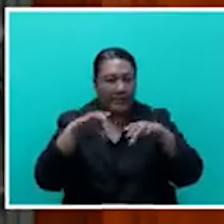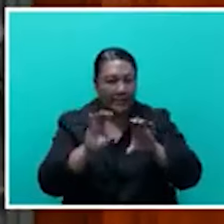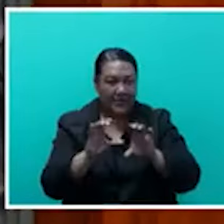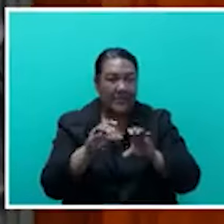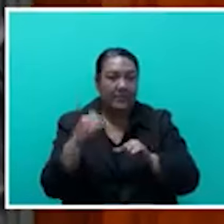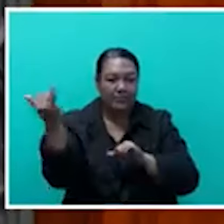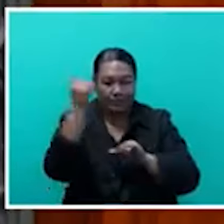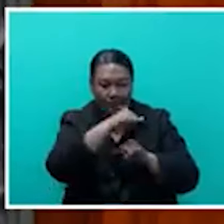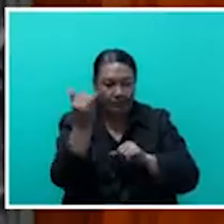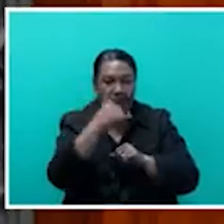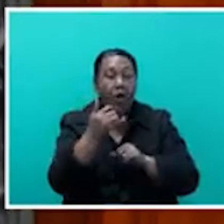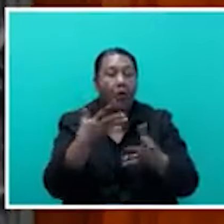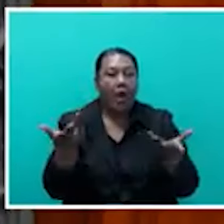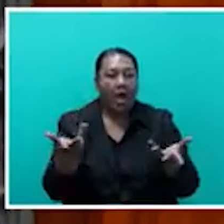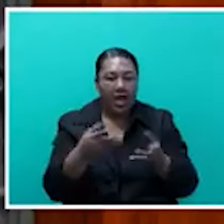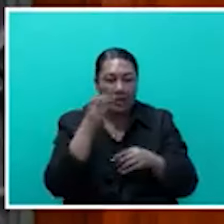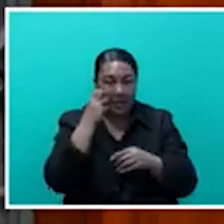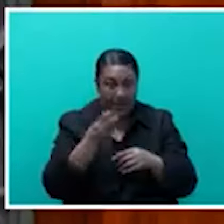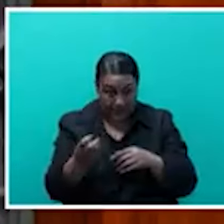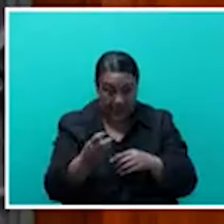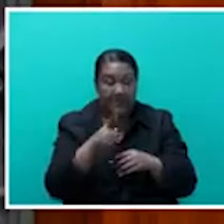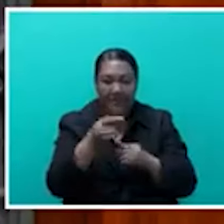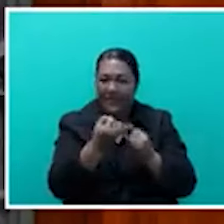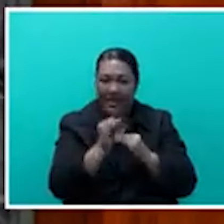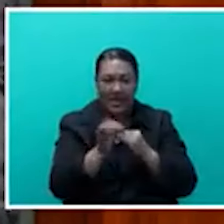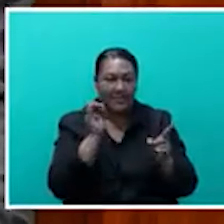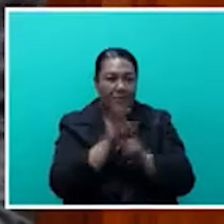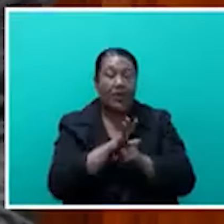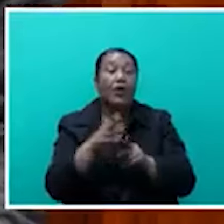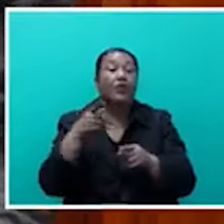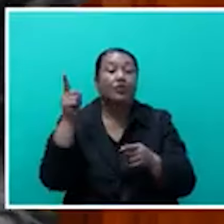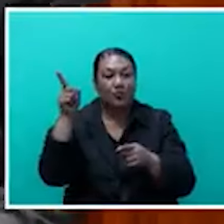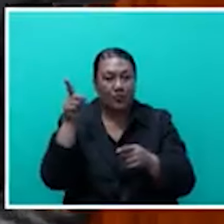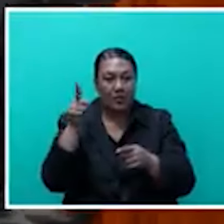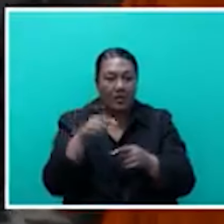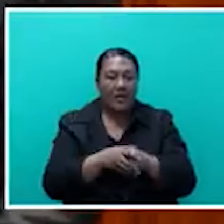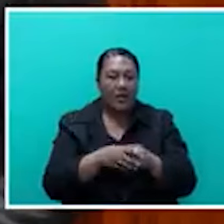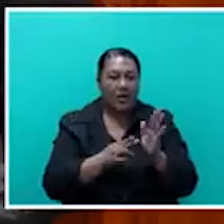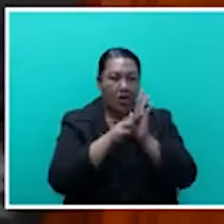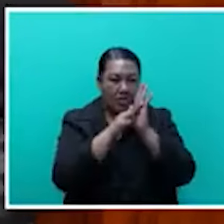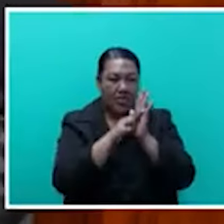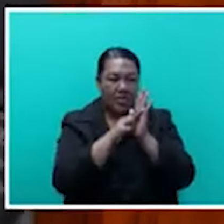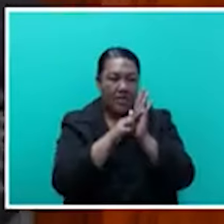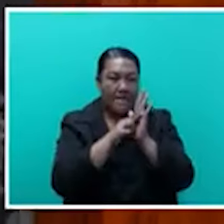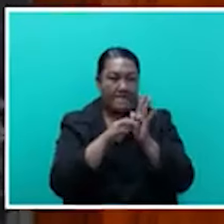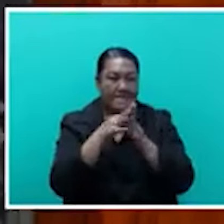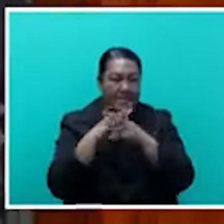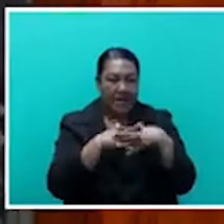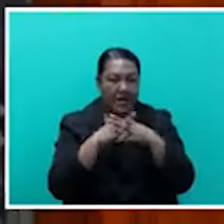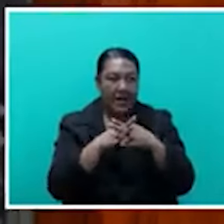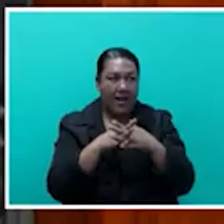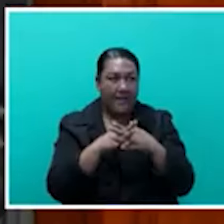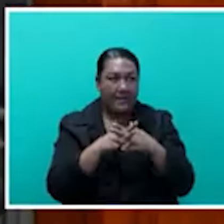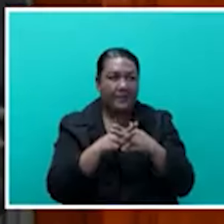travel and tourism industry also is something that's important to North America. These were discussions that were ongoing for many, many years, but nothing has actually